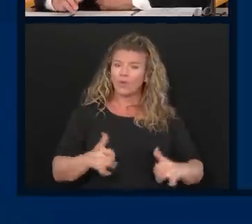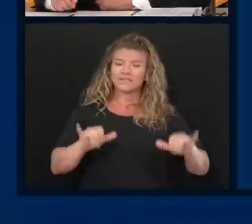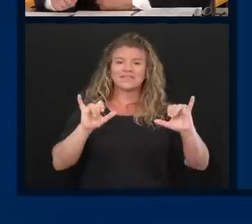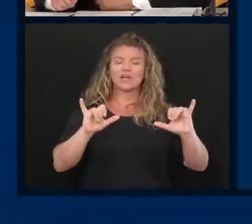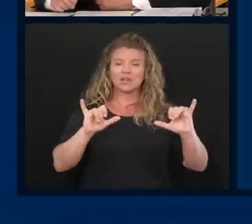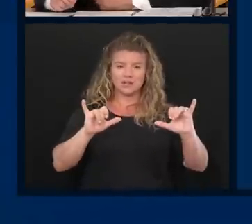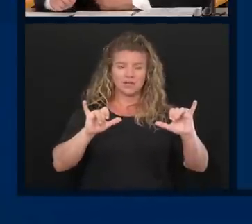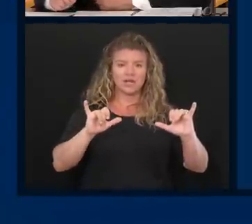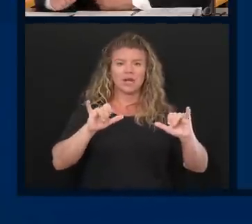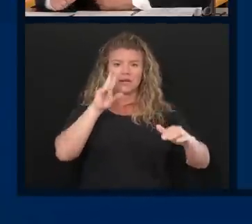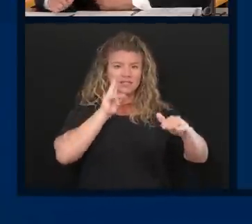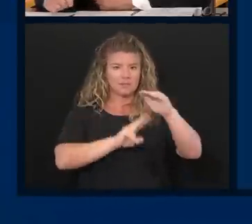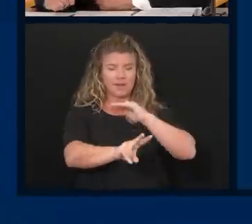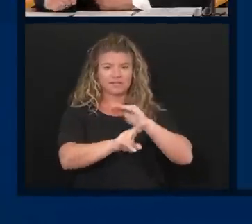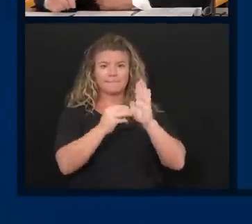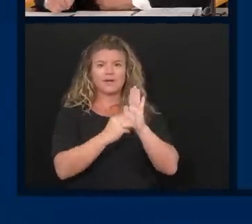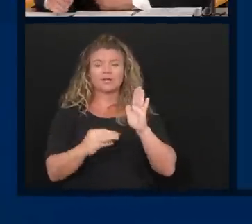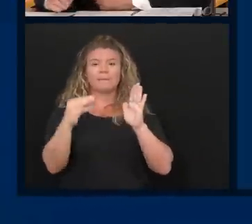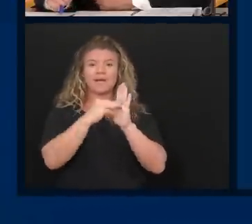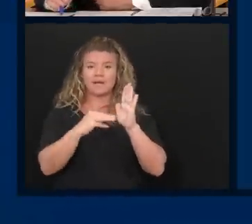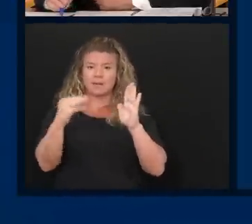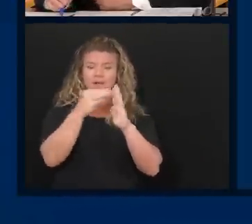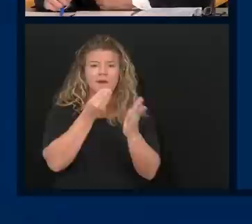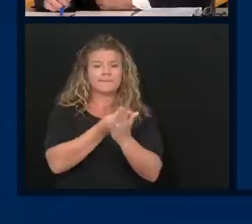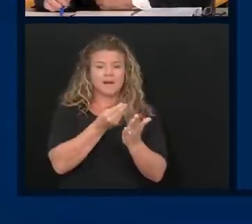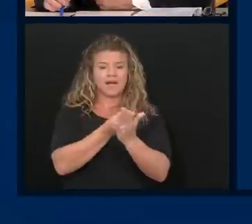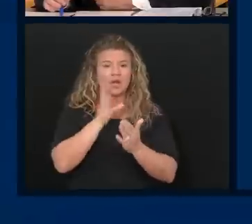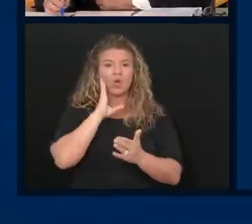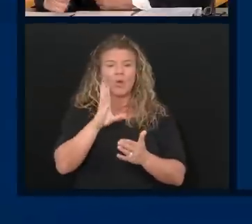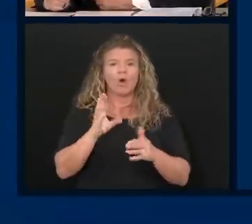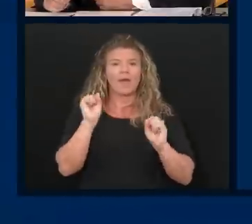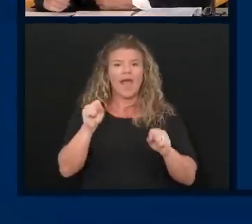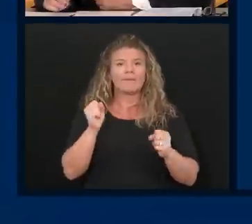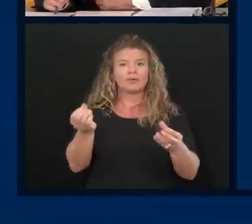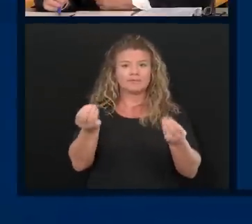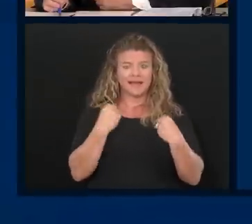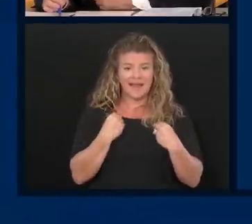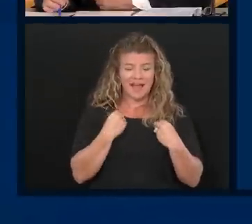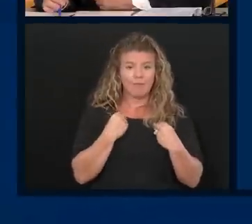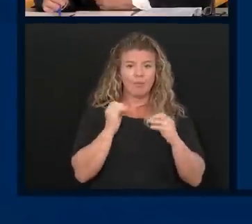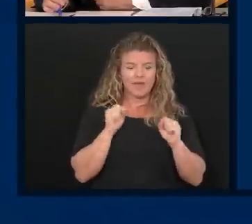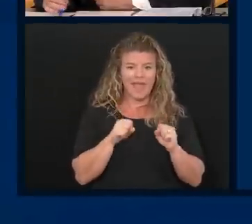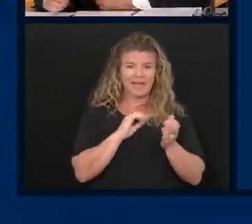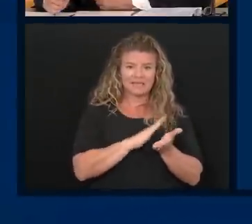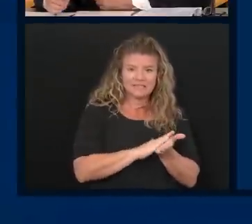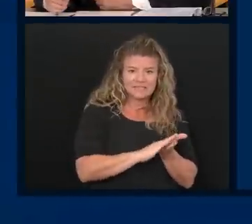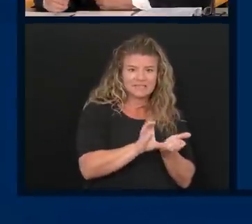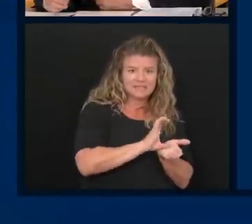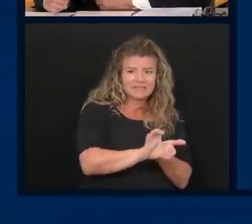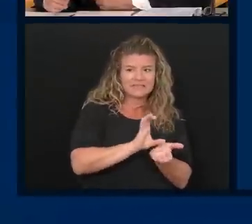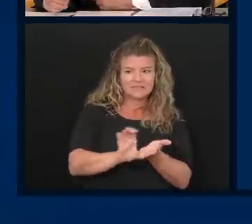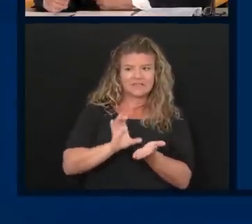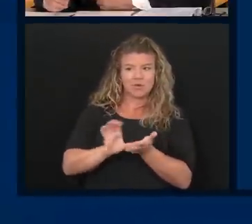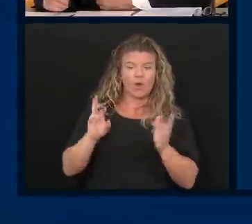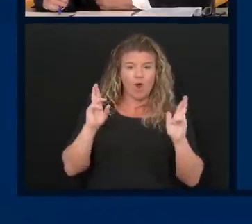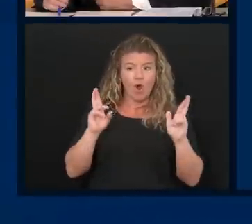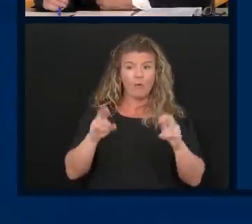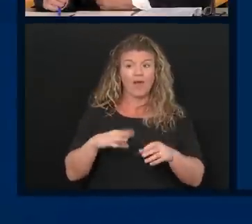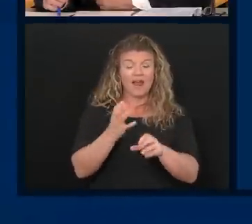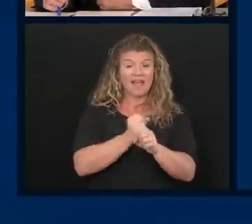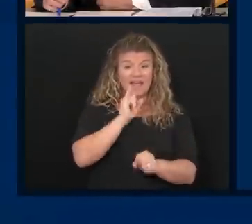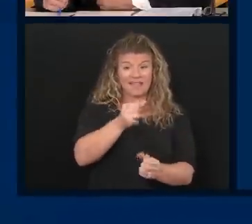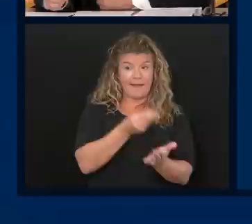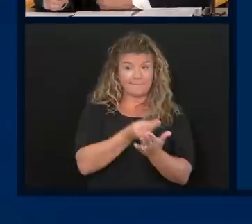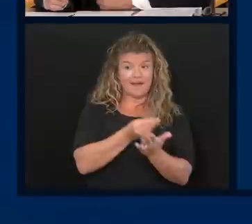anticipate millions of dollars of funding will be released this week. Getting these funds out